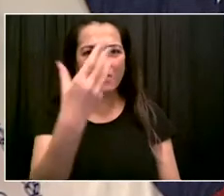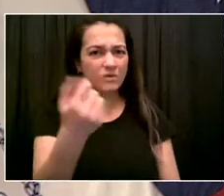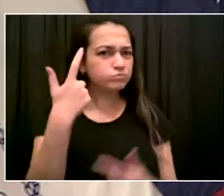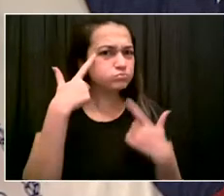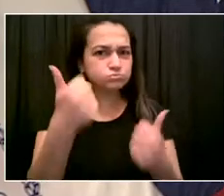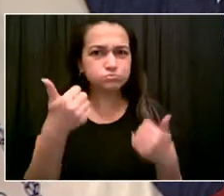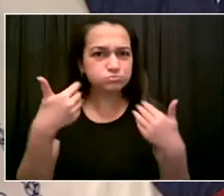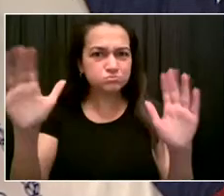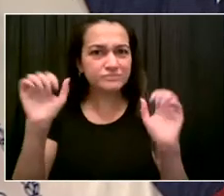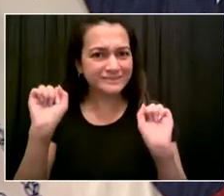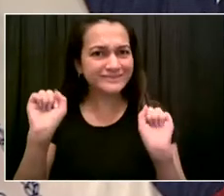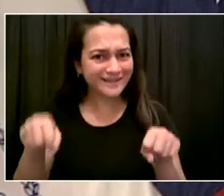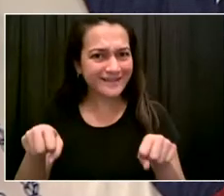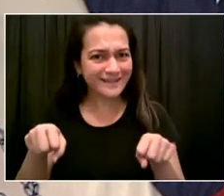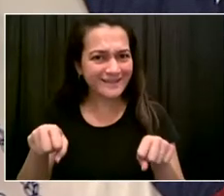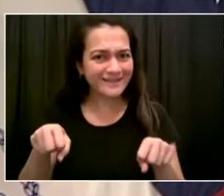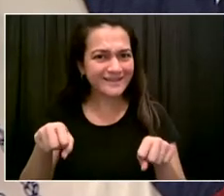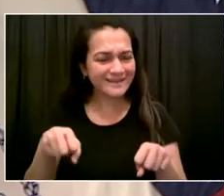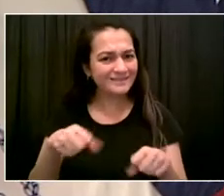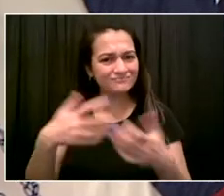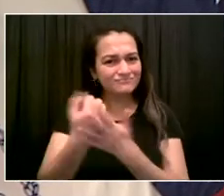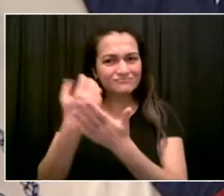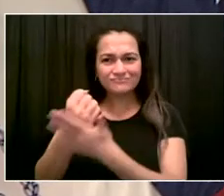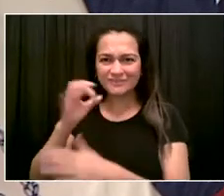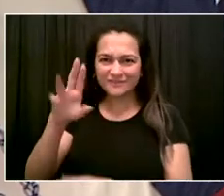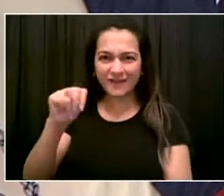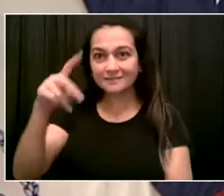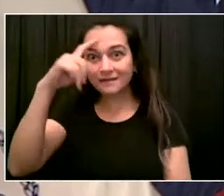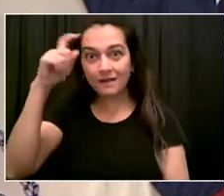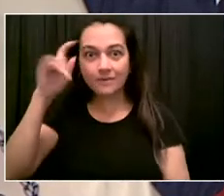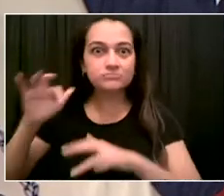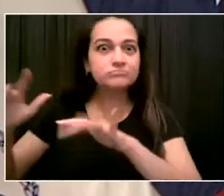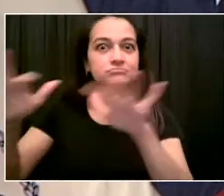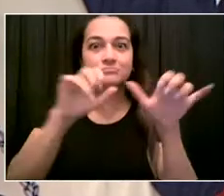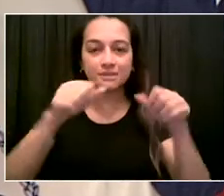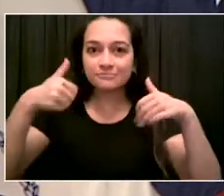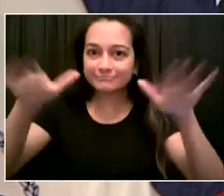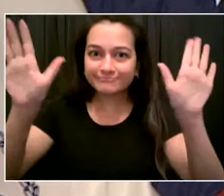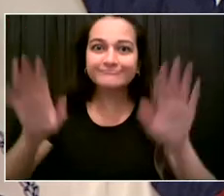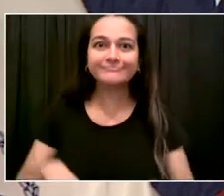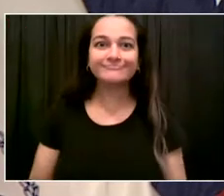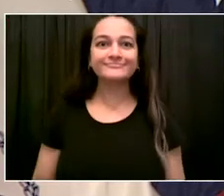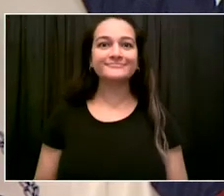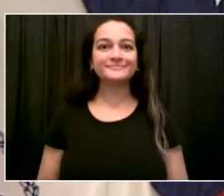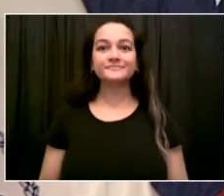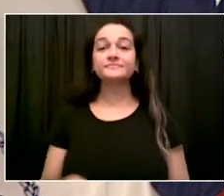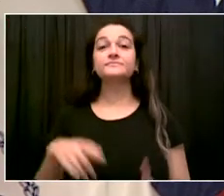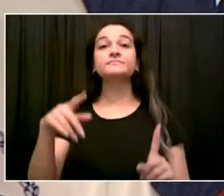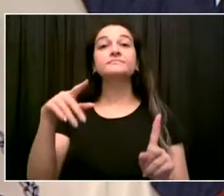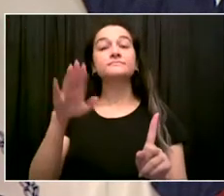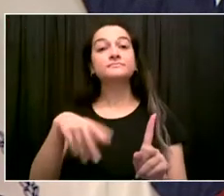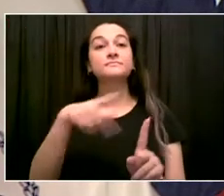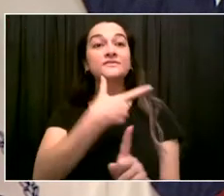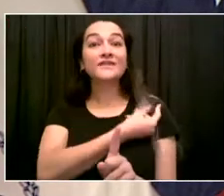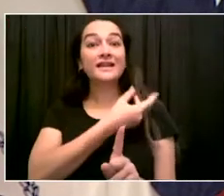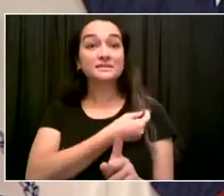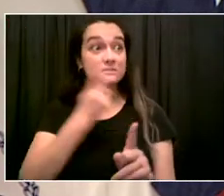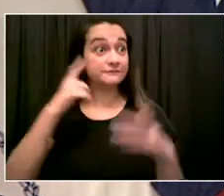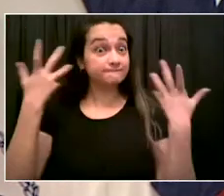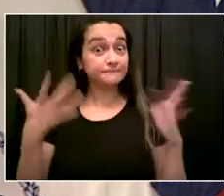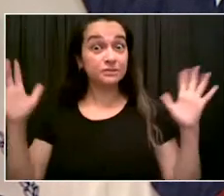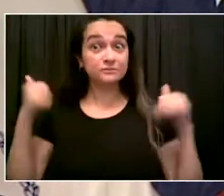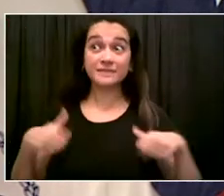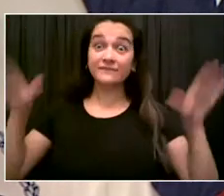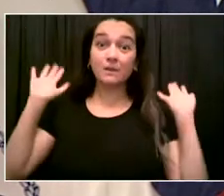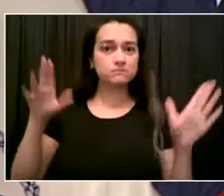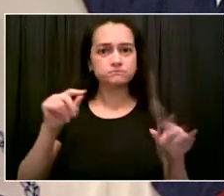vaccinated. And every single day, thousands and thousands more New Yorkers get vaccinated. It's making a real difference. The vaccination totals as of today,